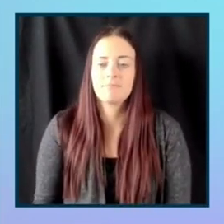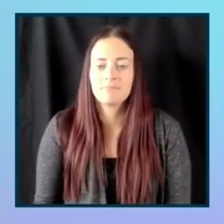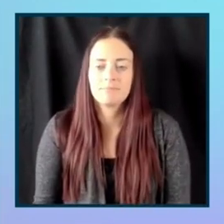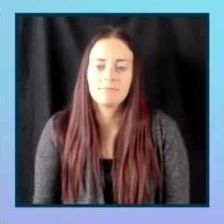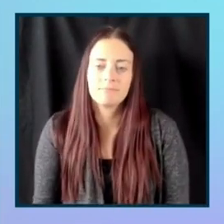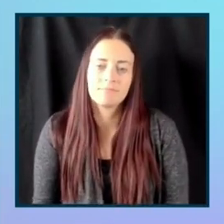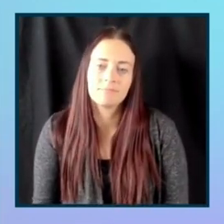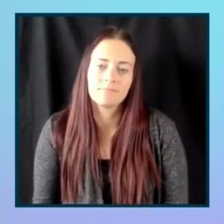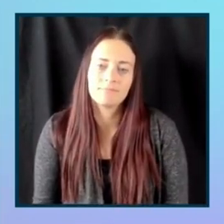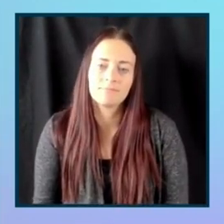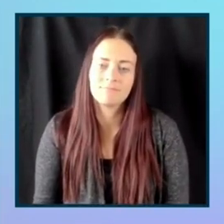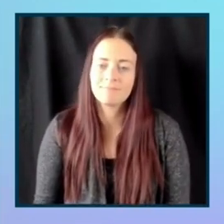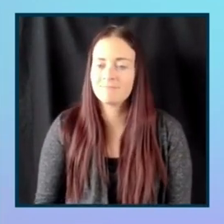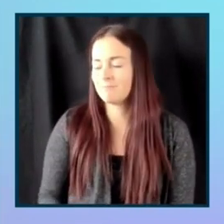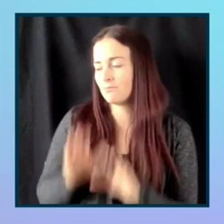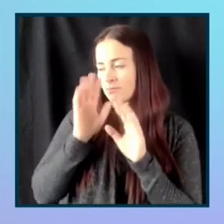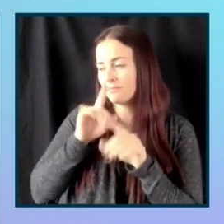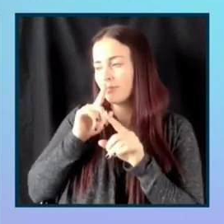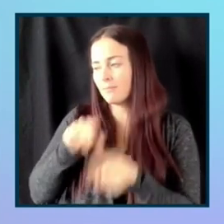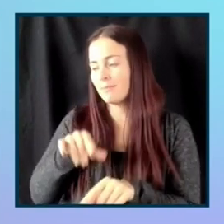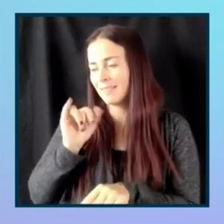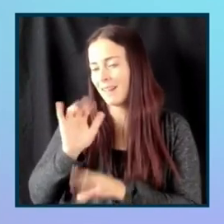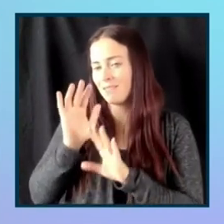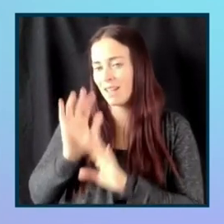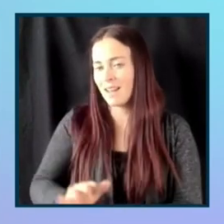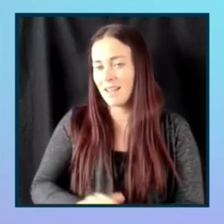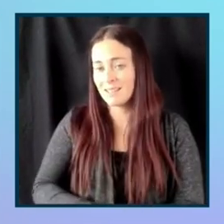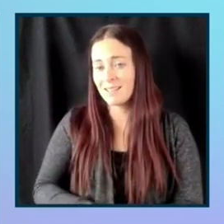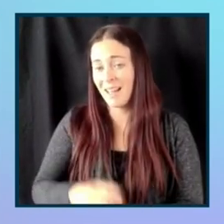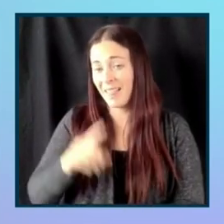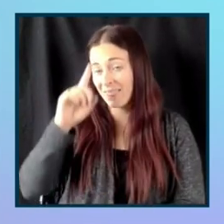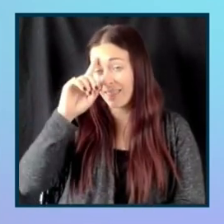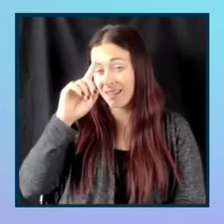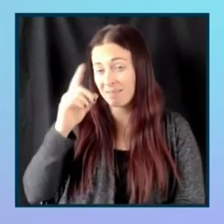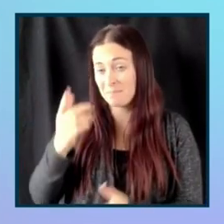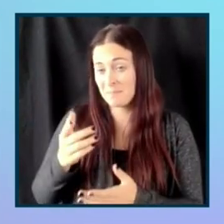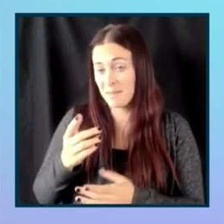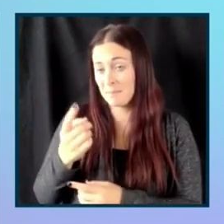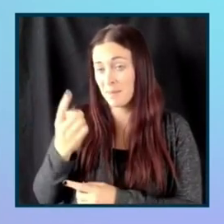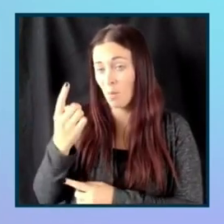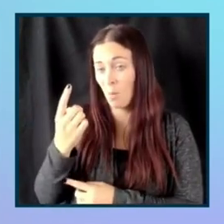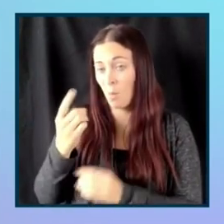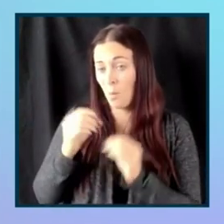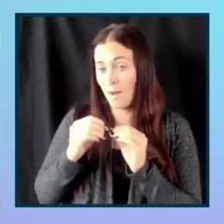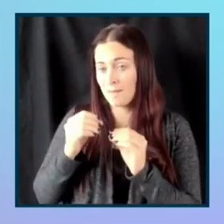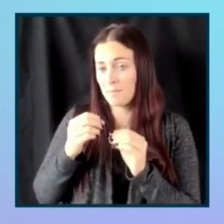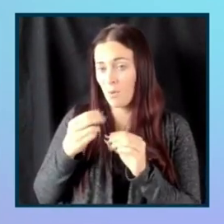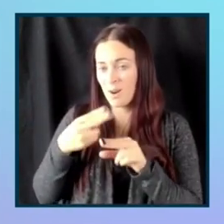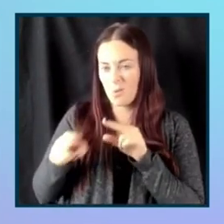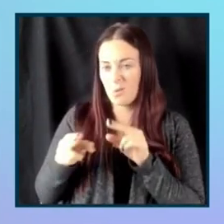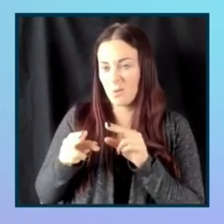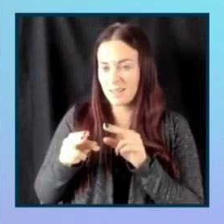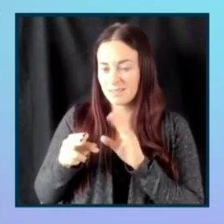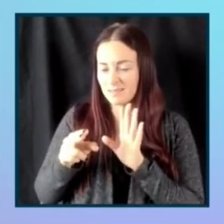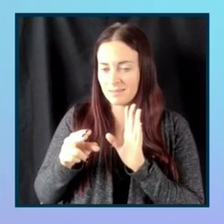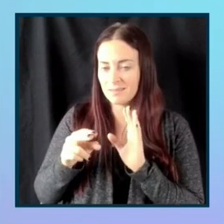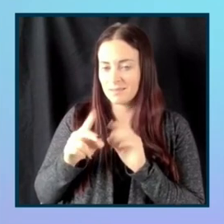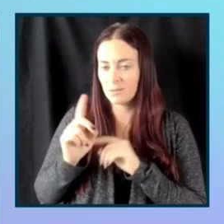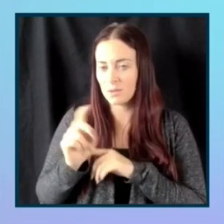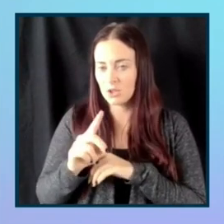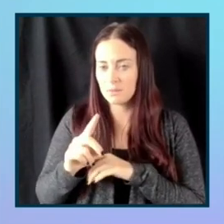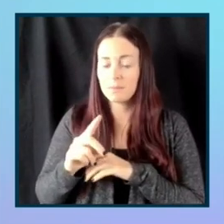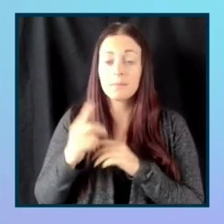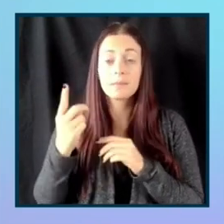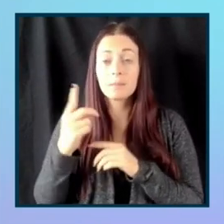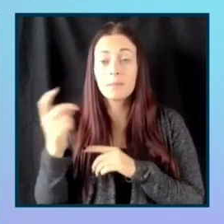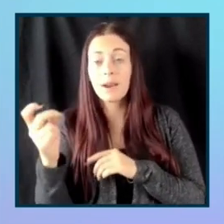I love that. That's fantastic. All right. I think we have time for one more quick question here. Um, this person asks,